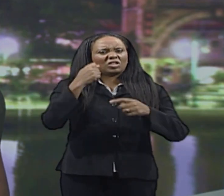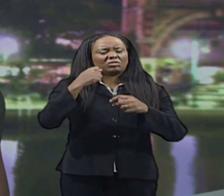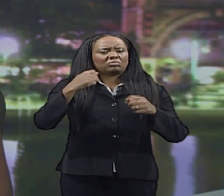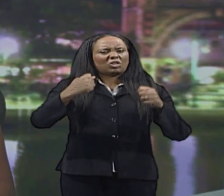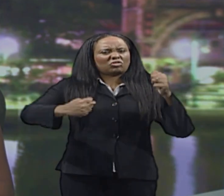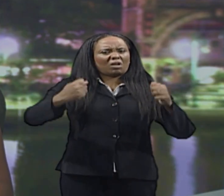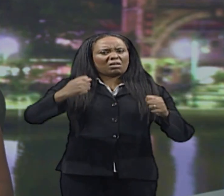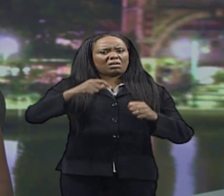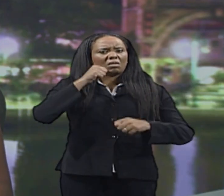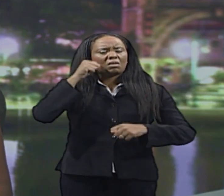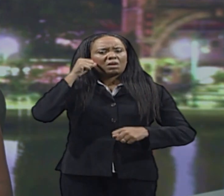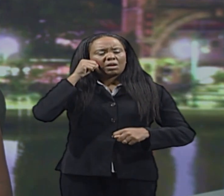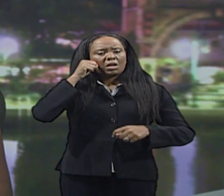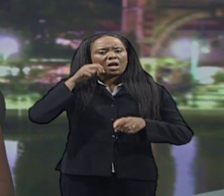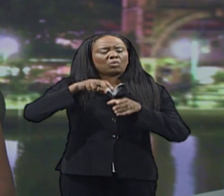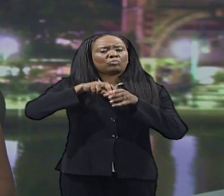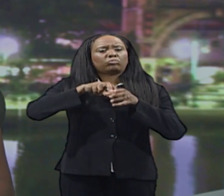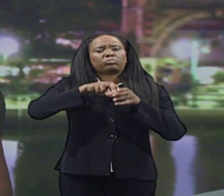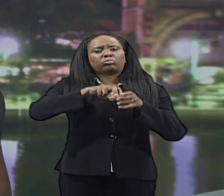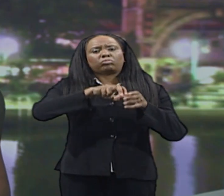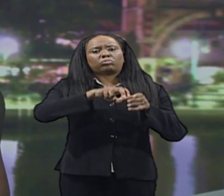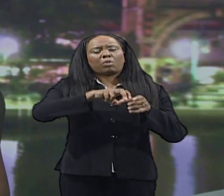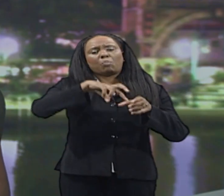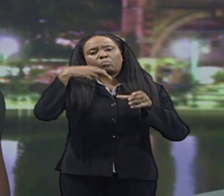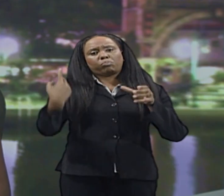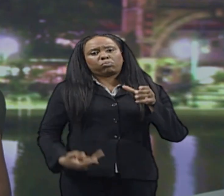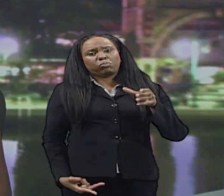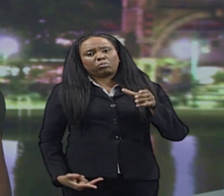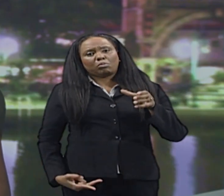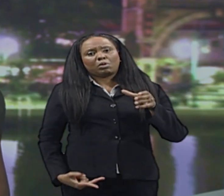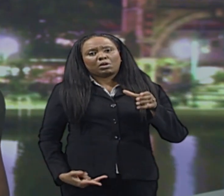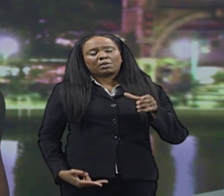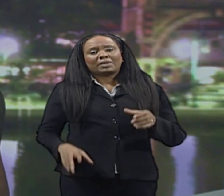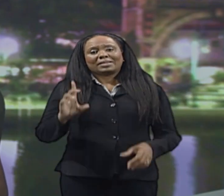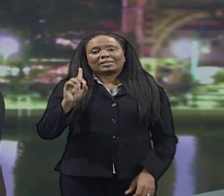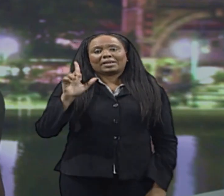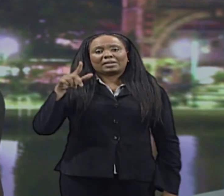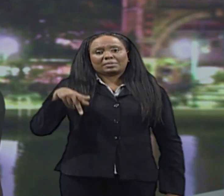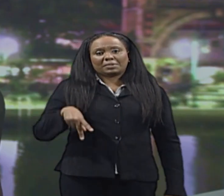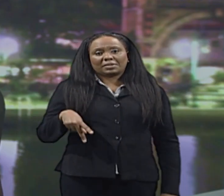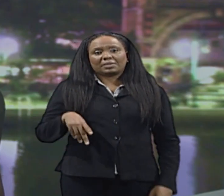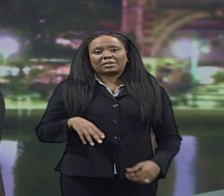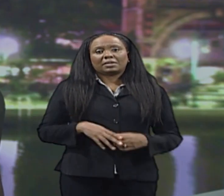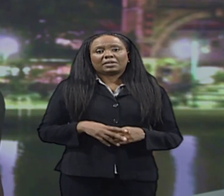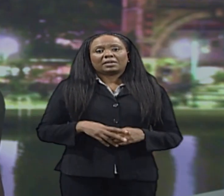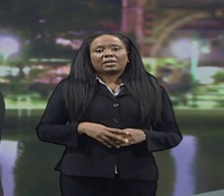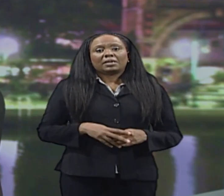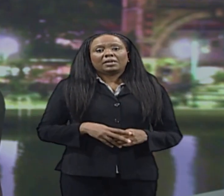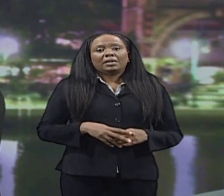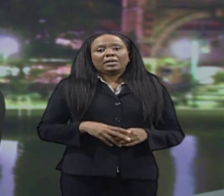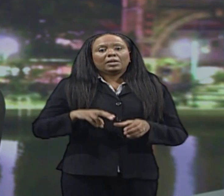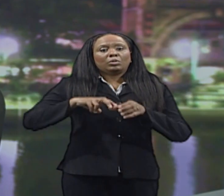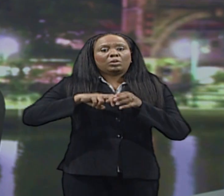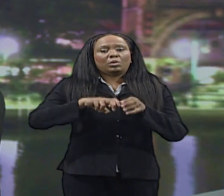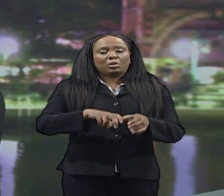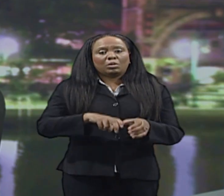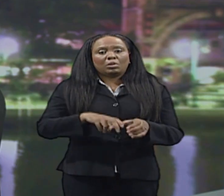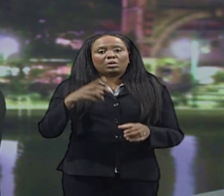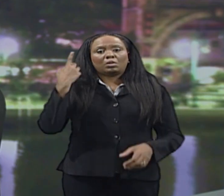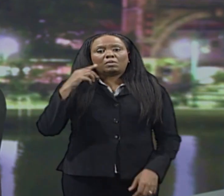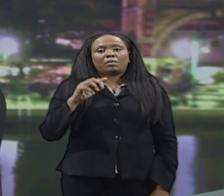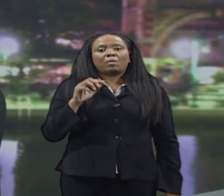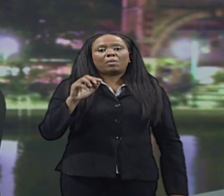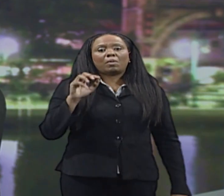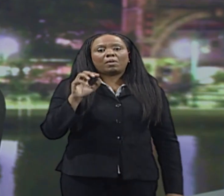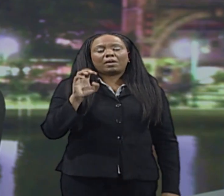motorcade yesterday afternoon. Omari Jabari Baino of Glebeland, St. George was a passenger on a truck during